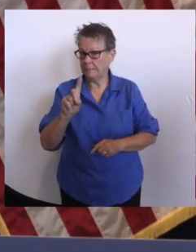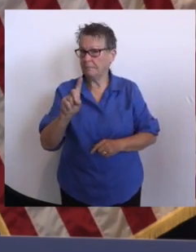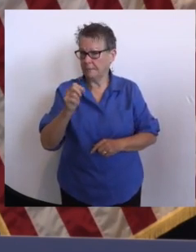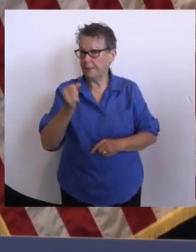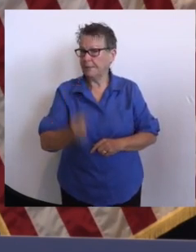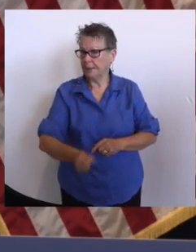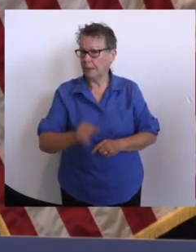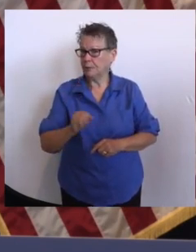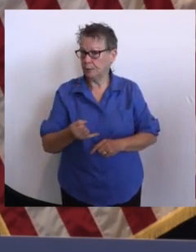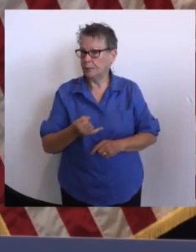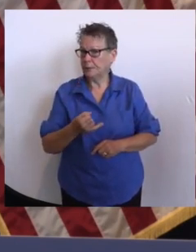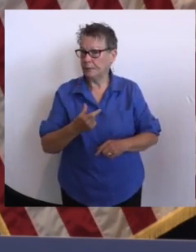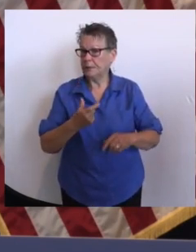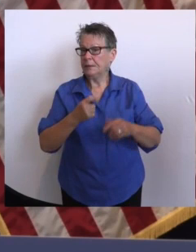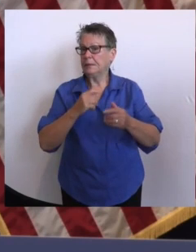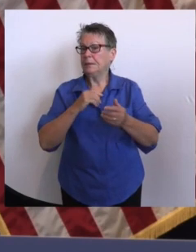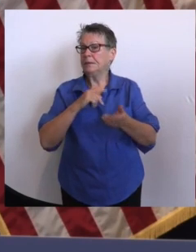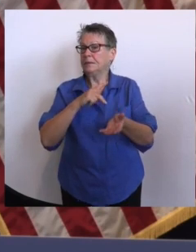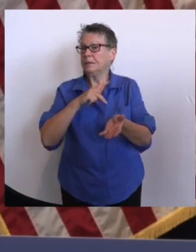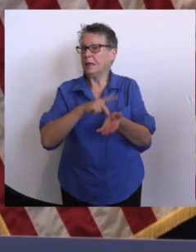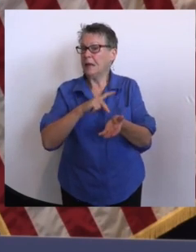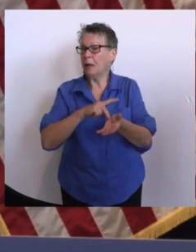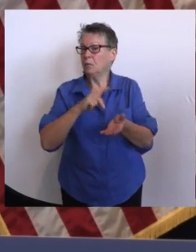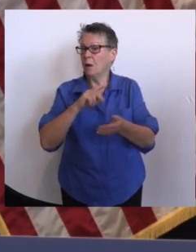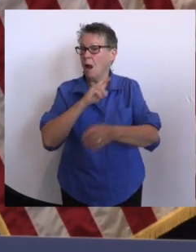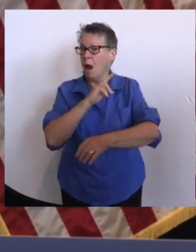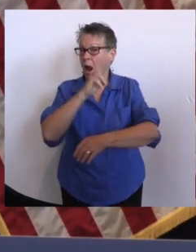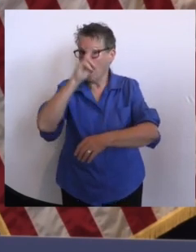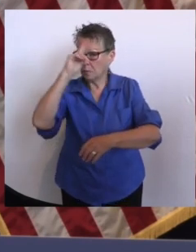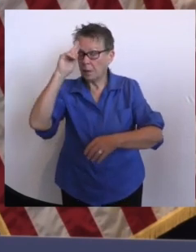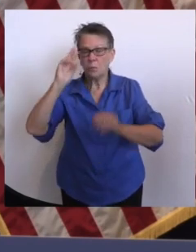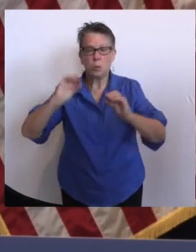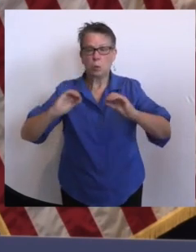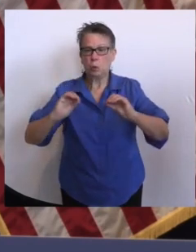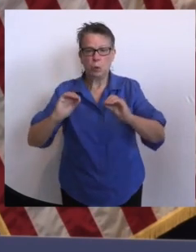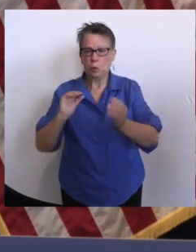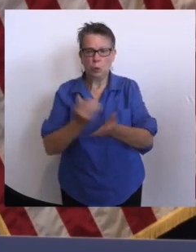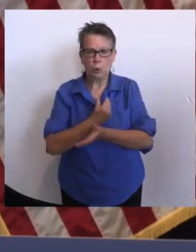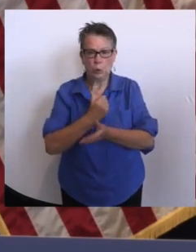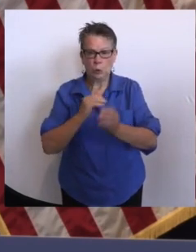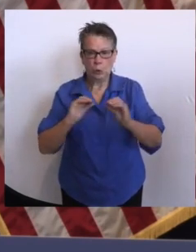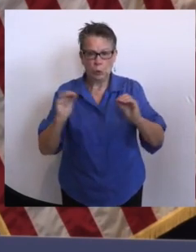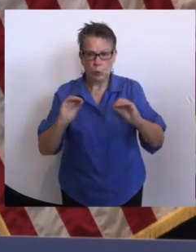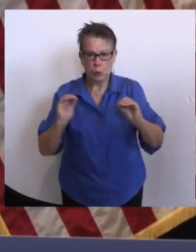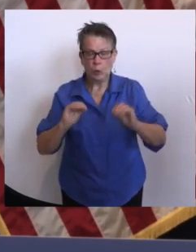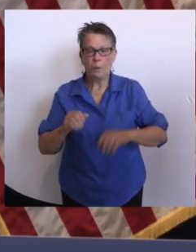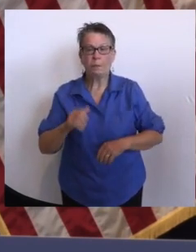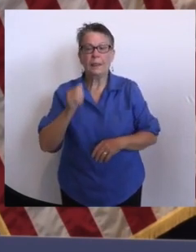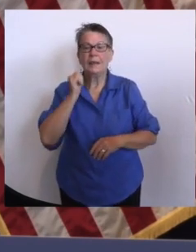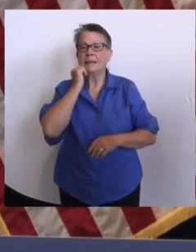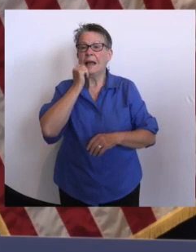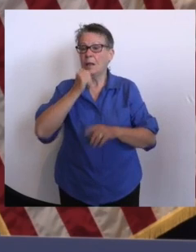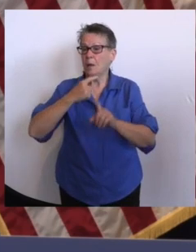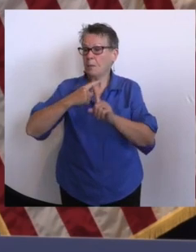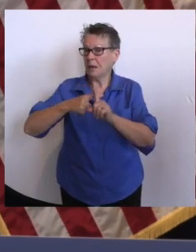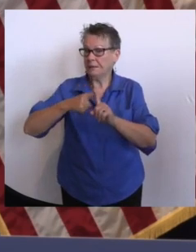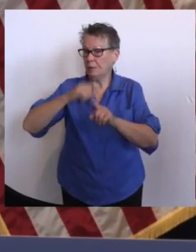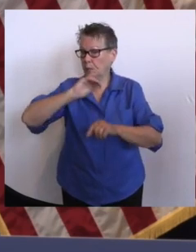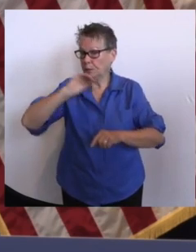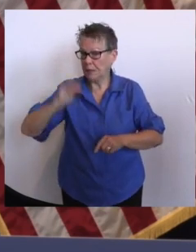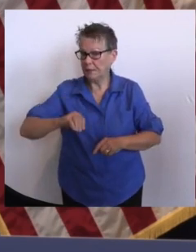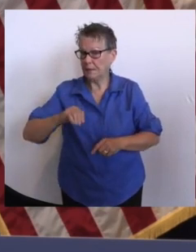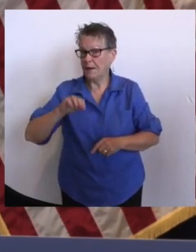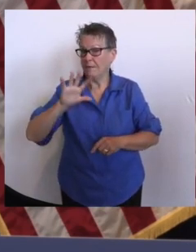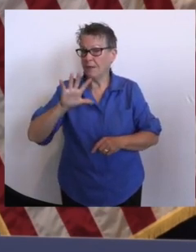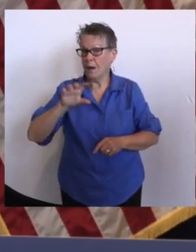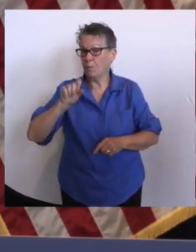among their patients. Positivity for the state as of September 9th is 5.32